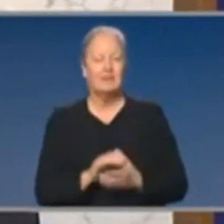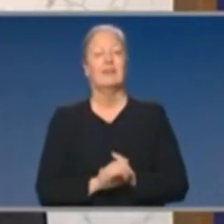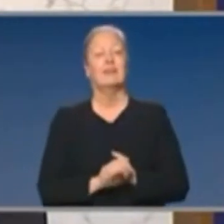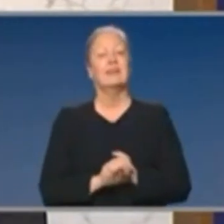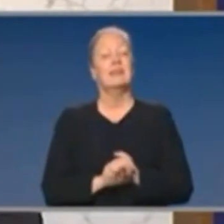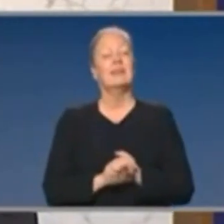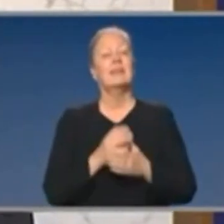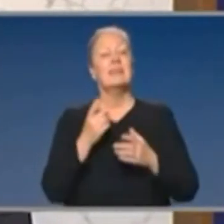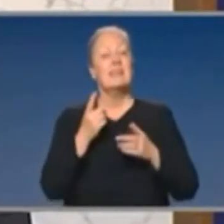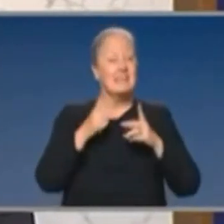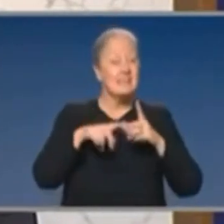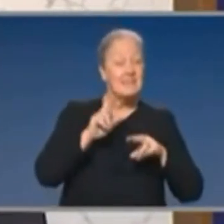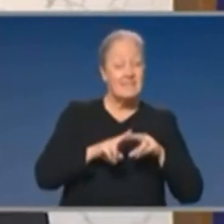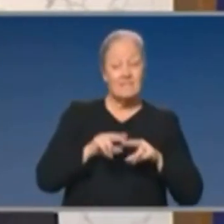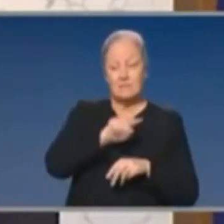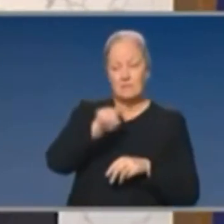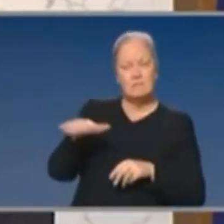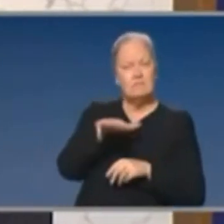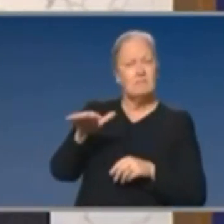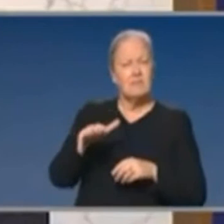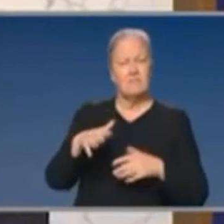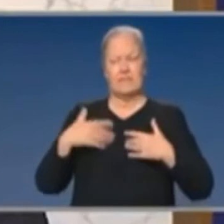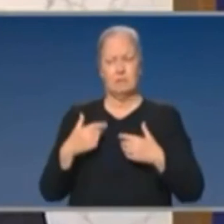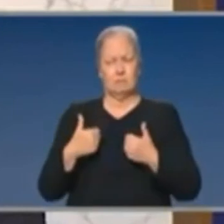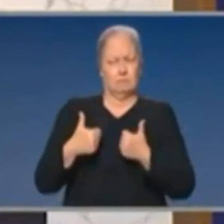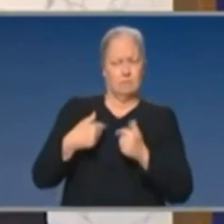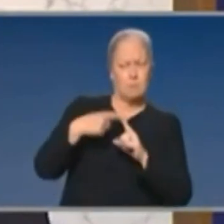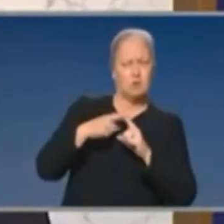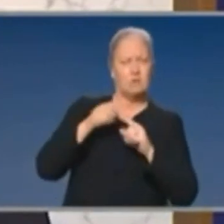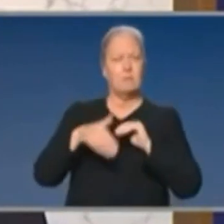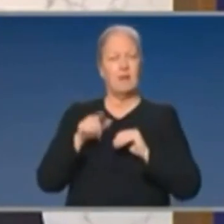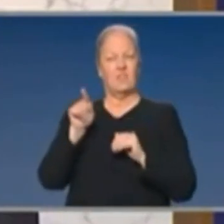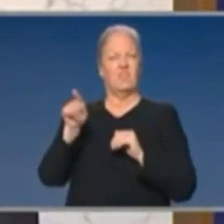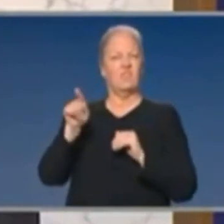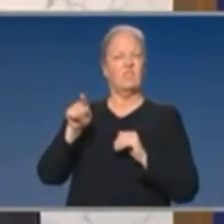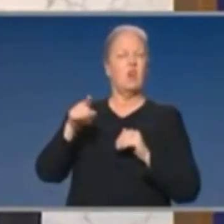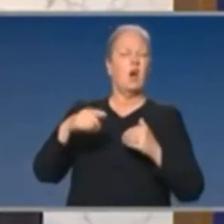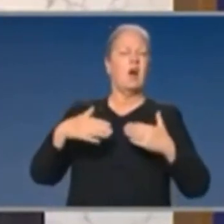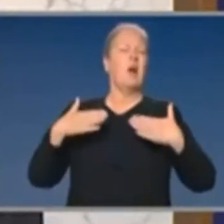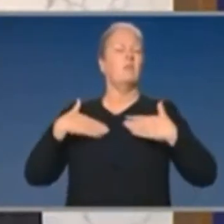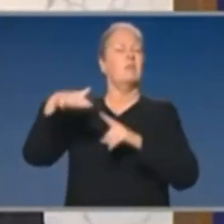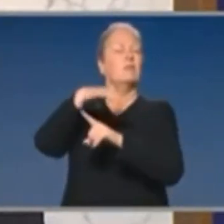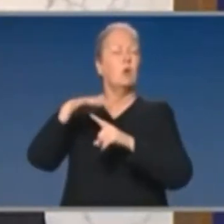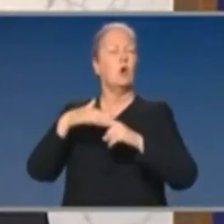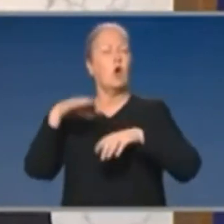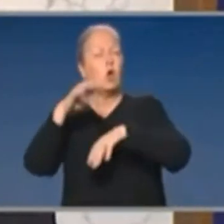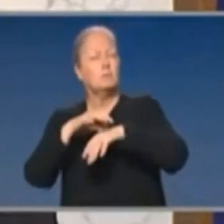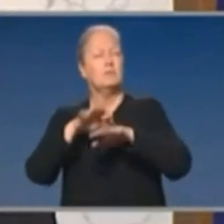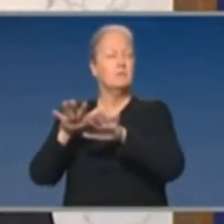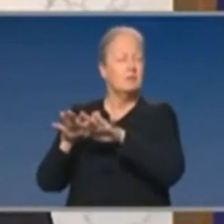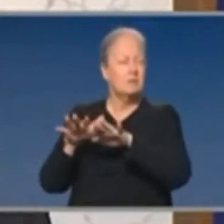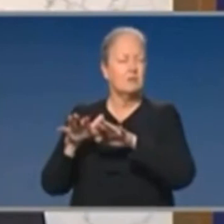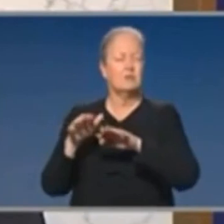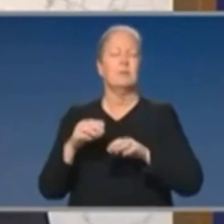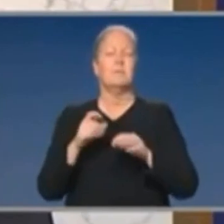more confidence in the public health response capability, you could take some slightly more generous triggers. But I